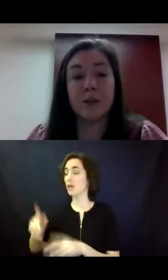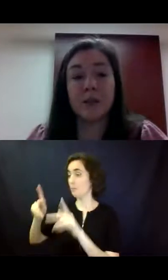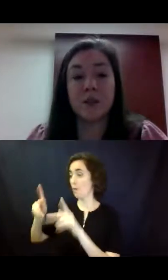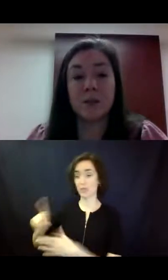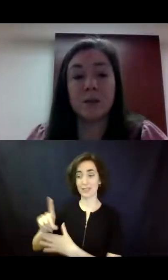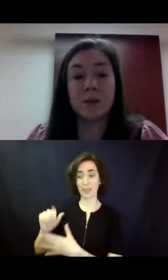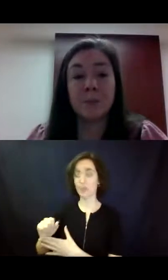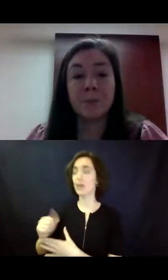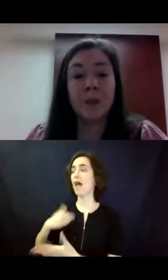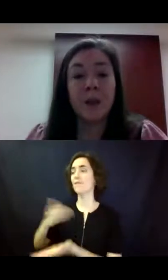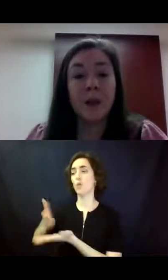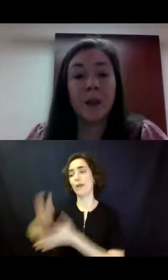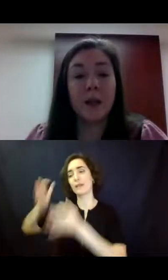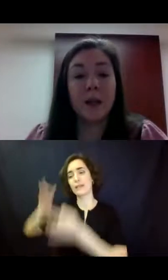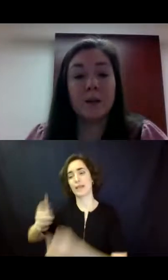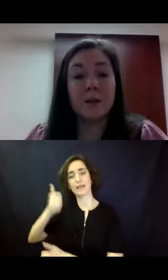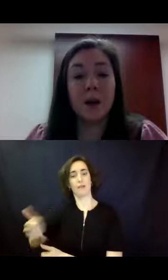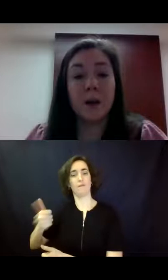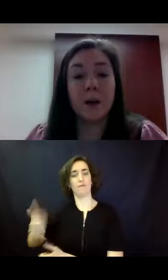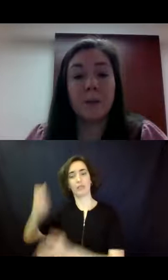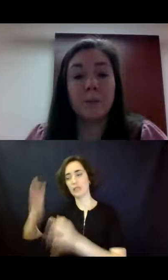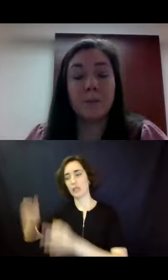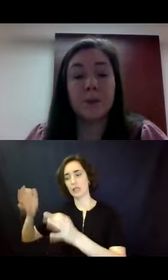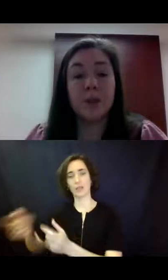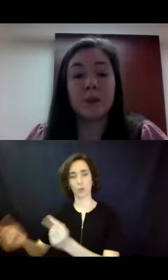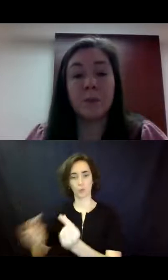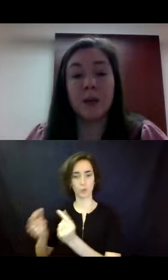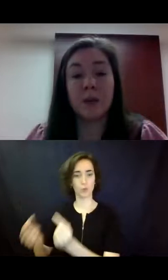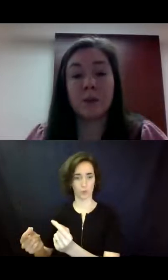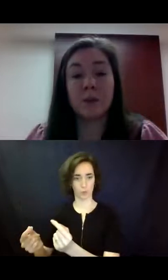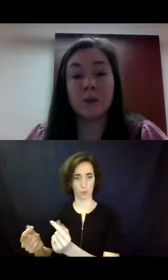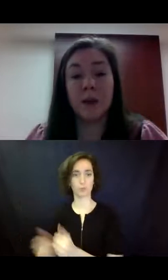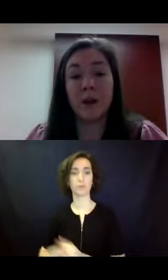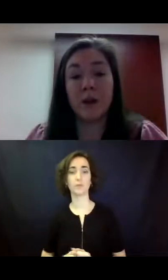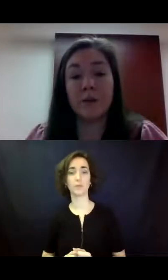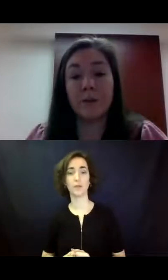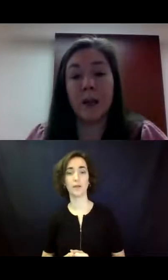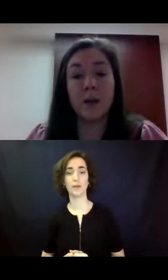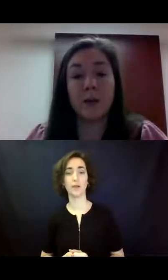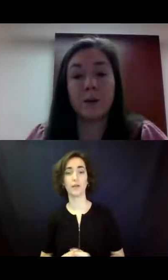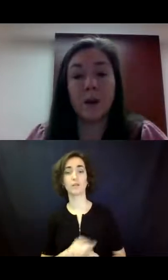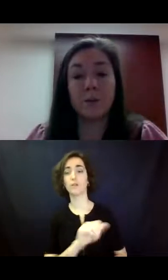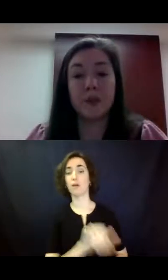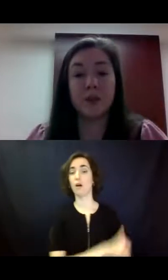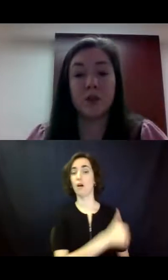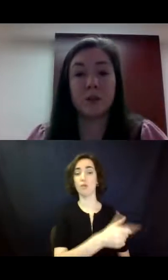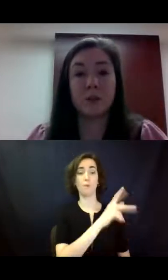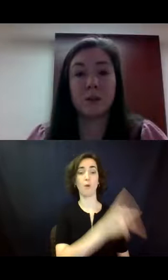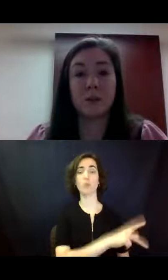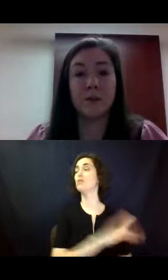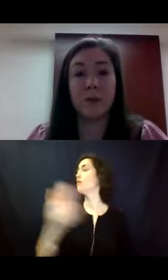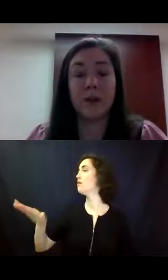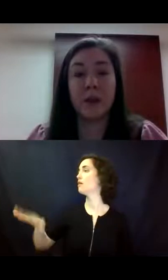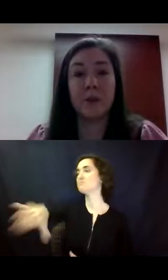all of their decisions, and, um, you know, someone else will not ever make, um, decisions